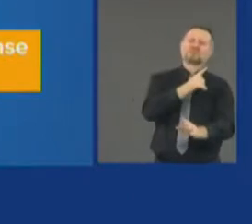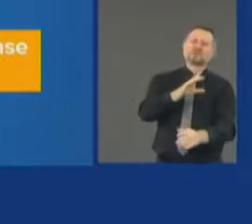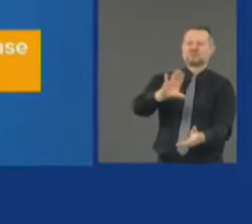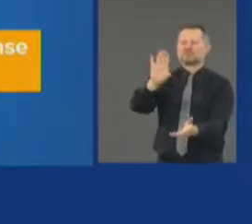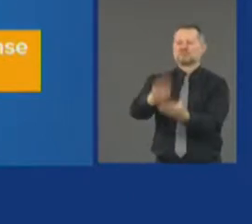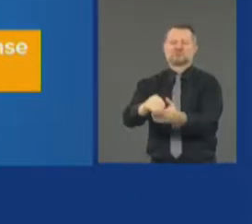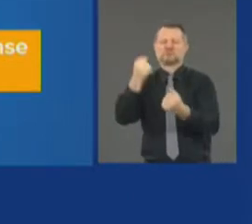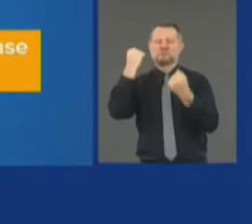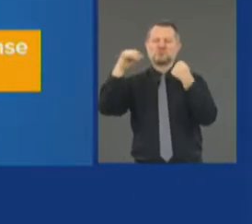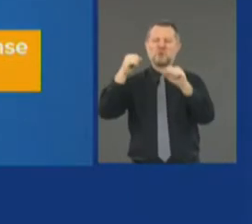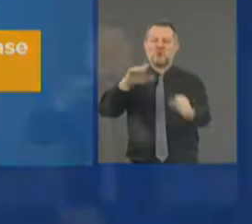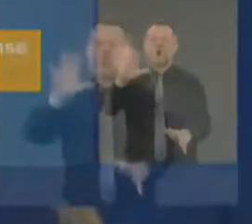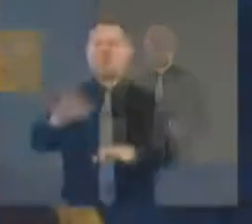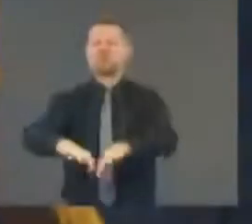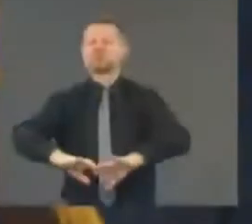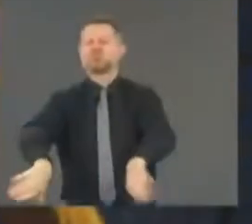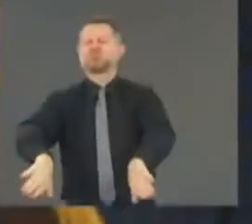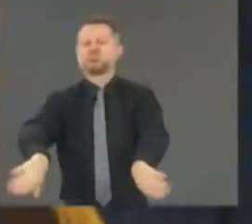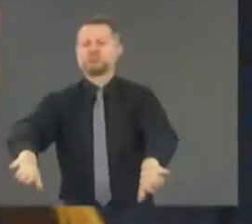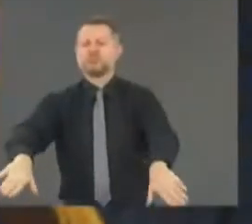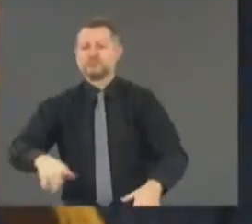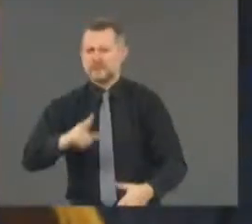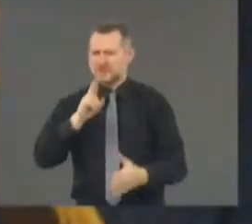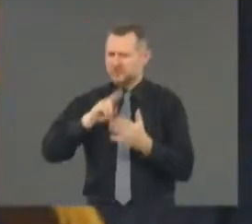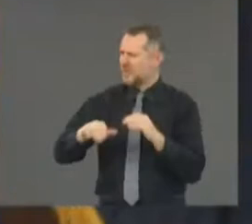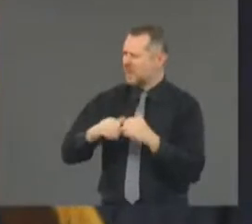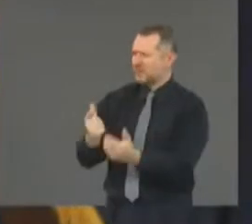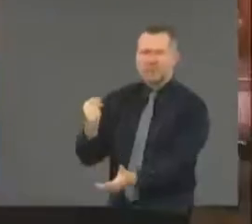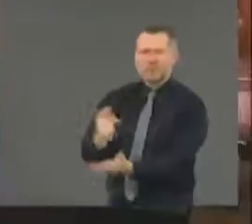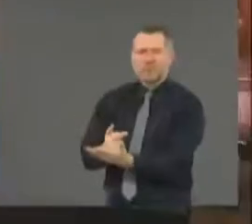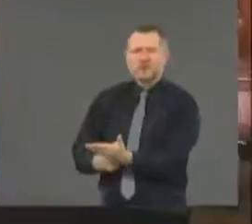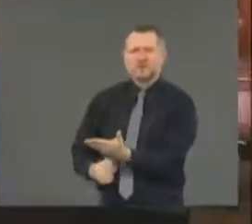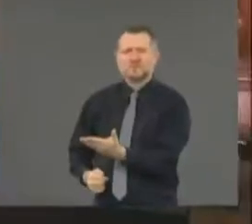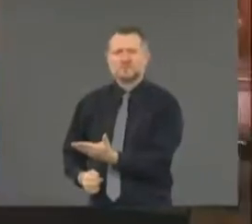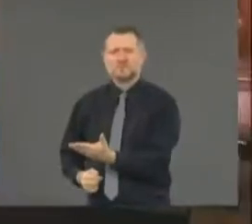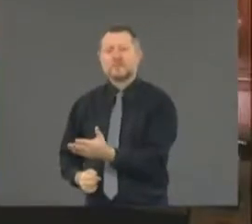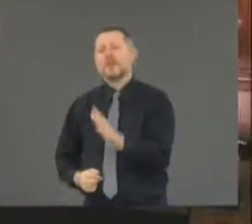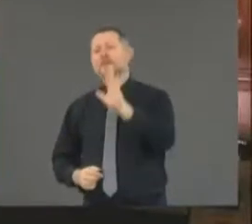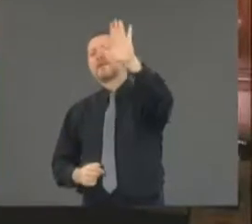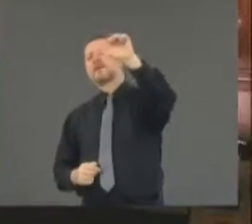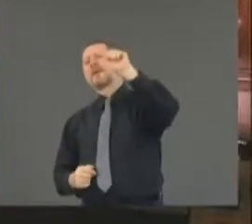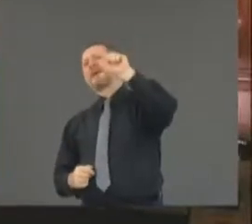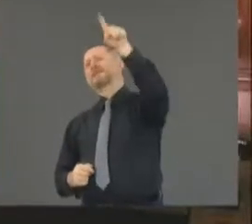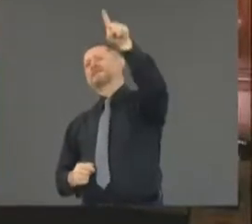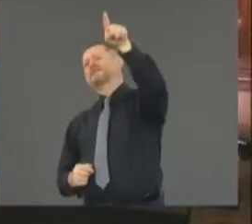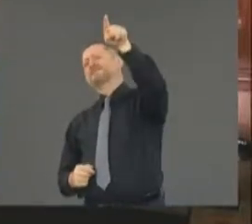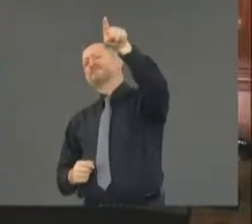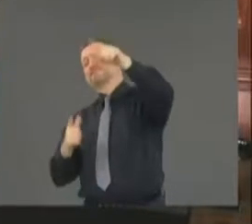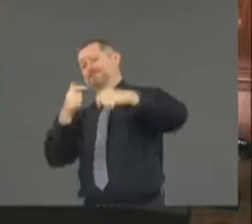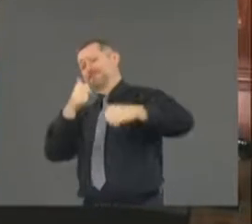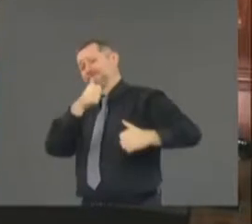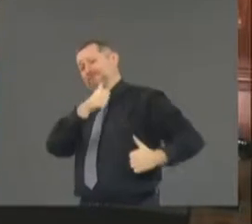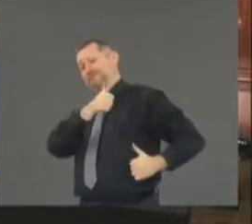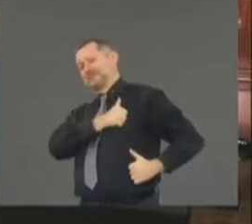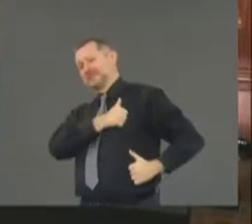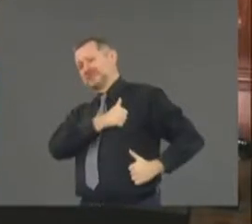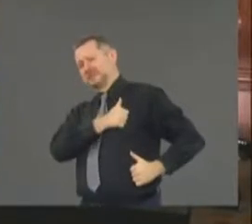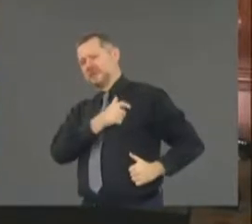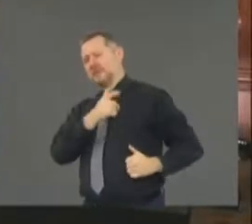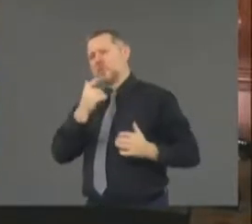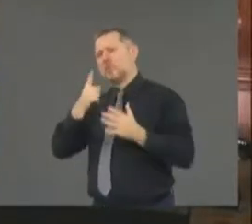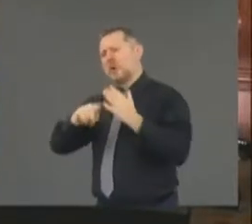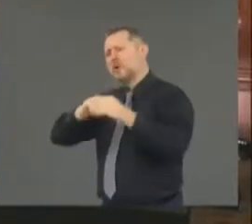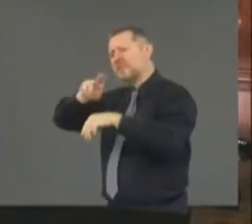Question for him, not for me. Jimmy? Governor, you know, that's clear about active duty military, but can you talk a little bit more about the National Guard? How close